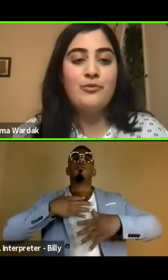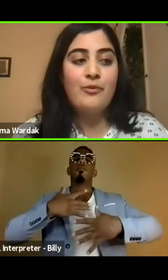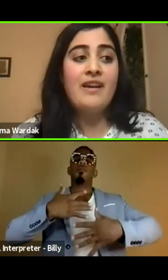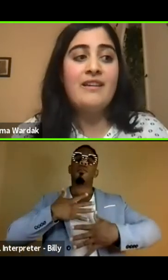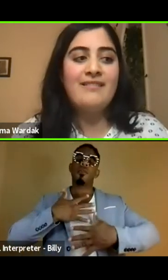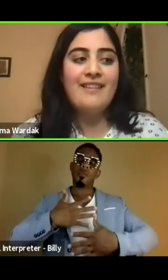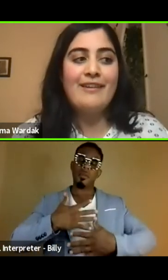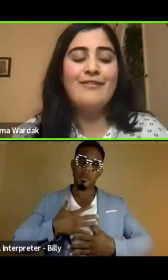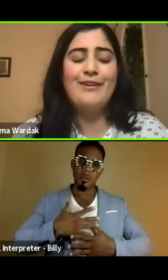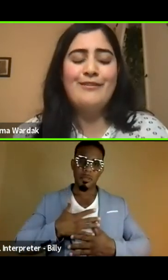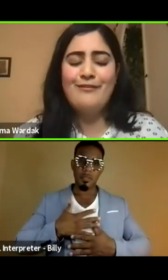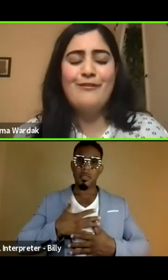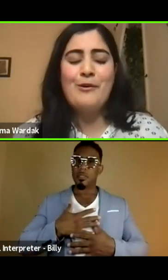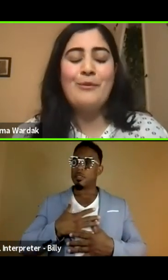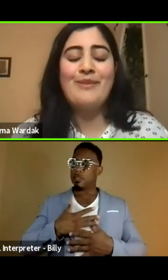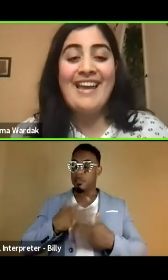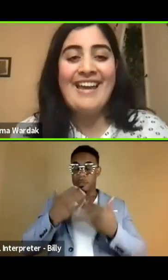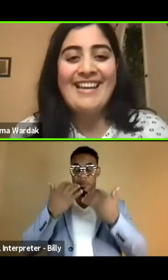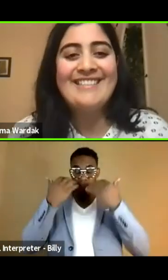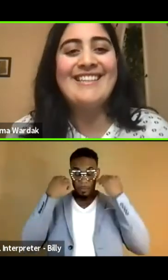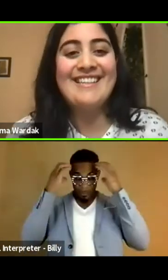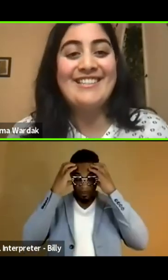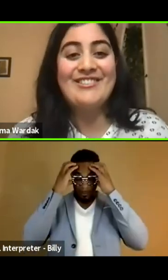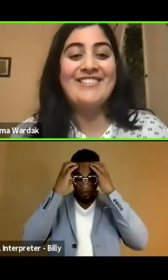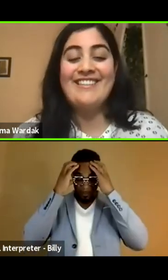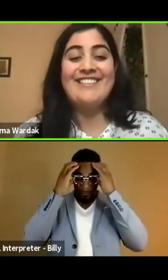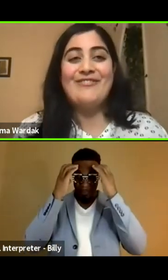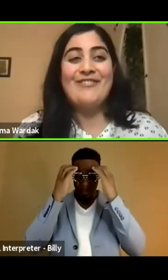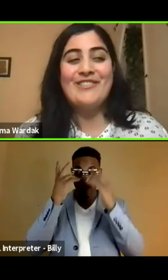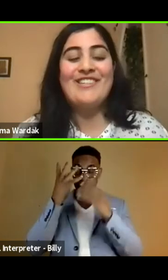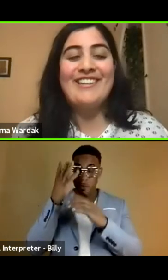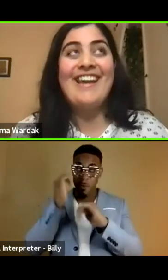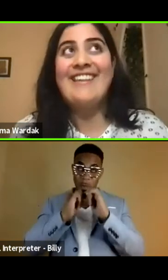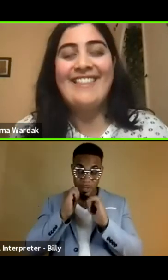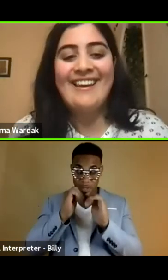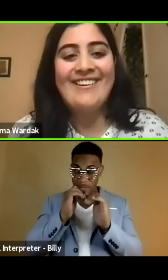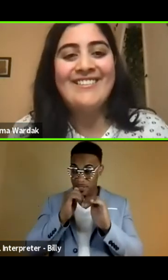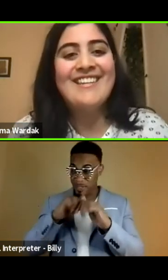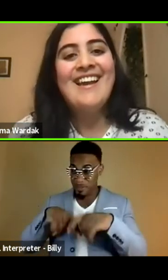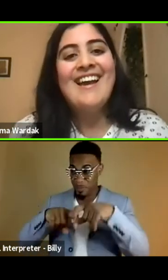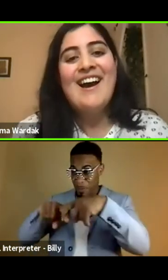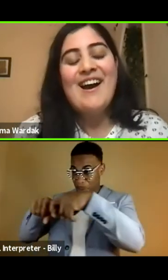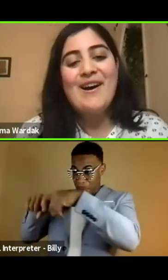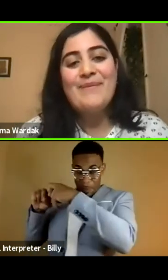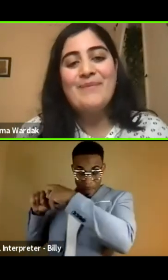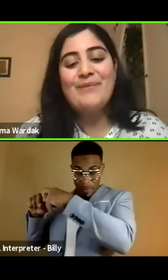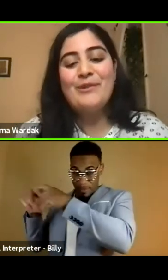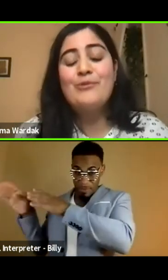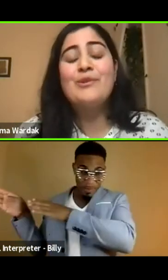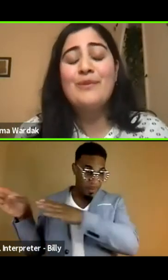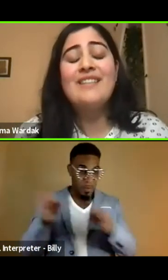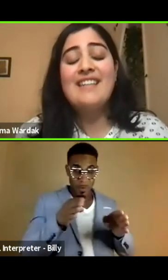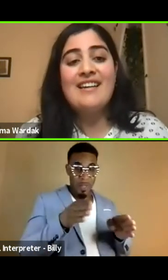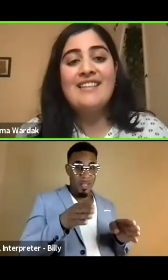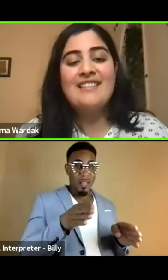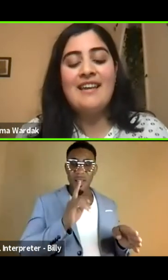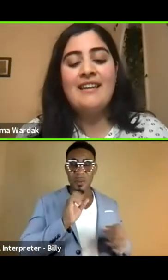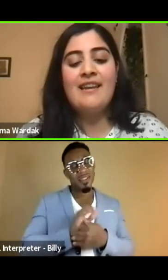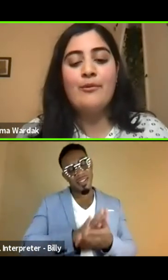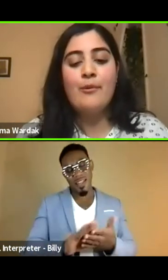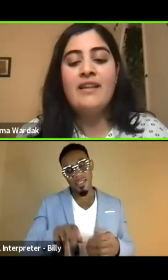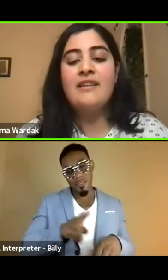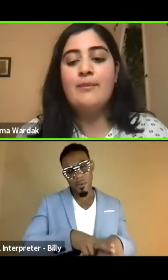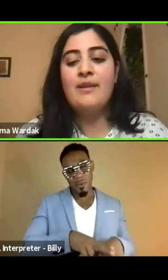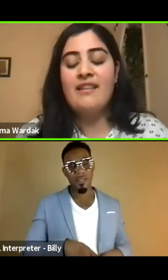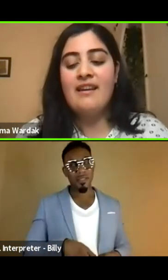binge read like four plays cause I just needed to focus on anything else. Um, which was really nice